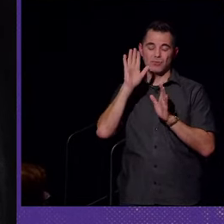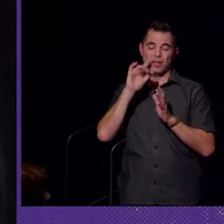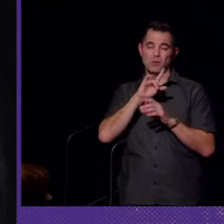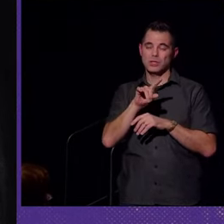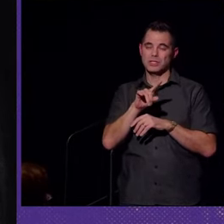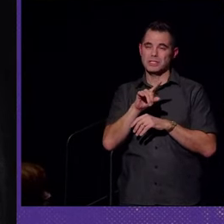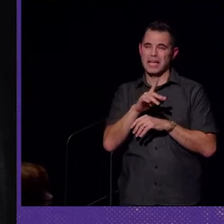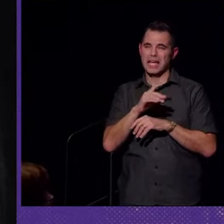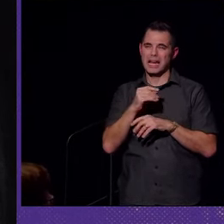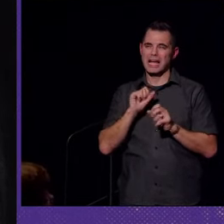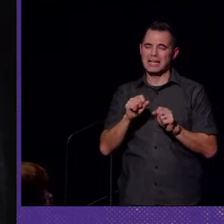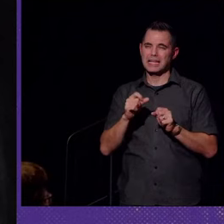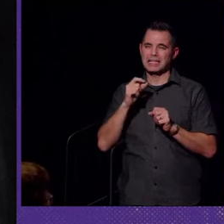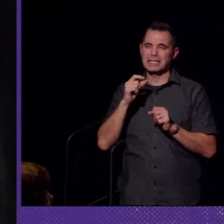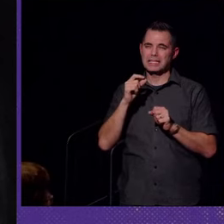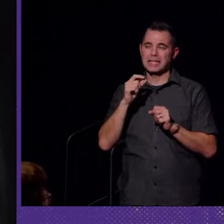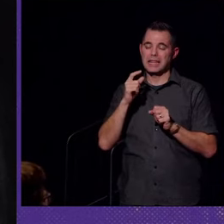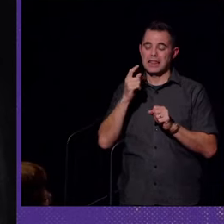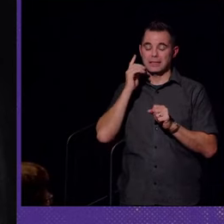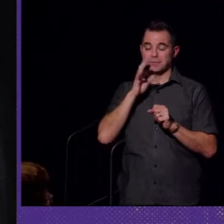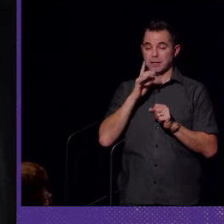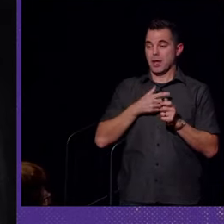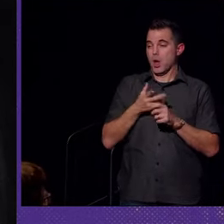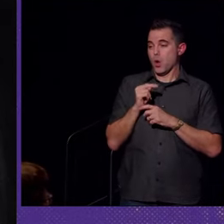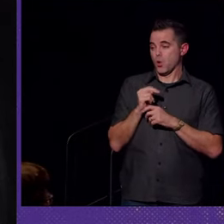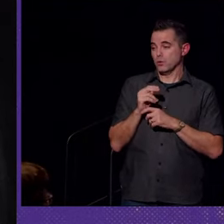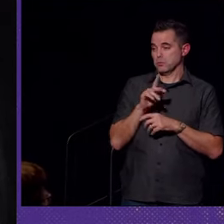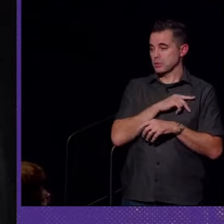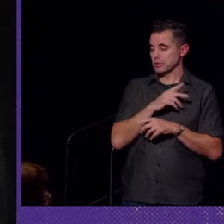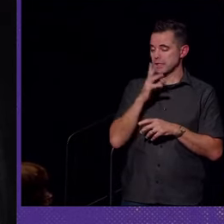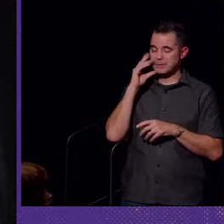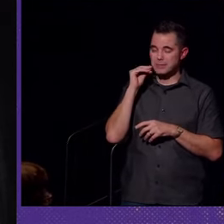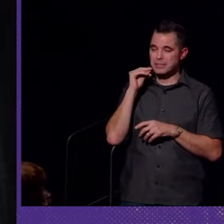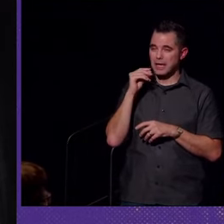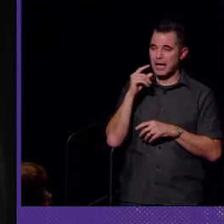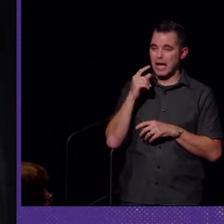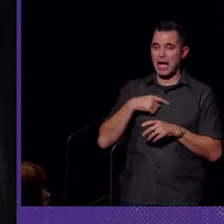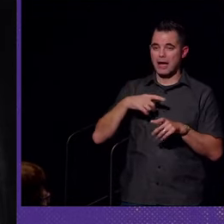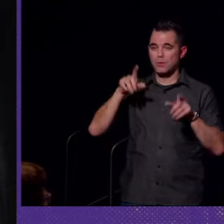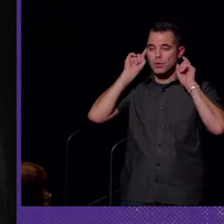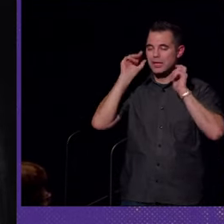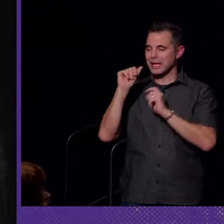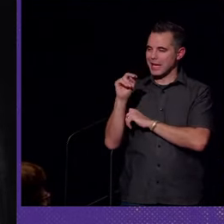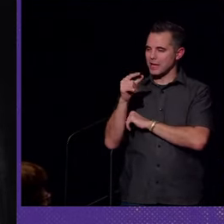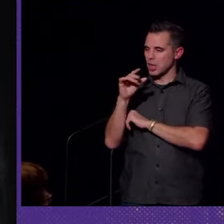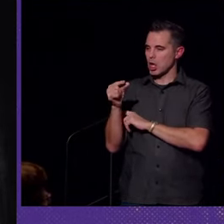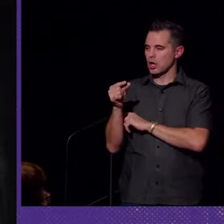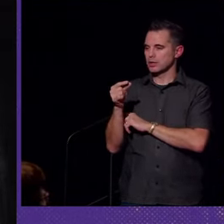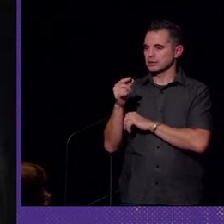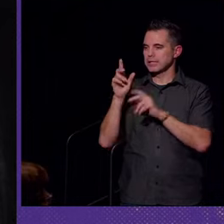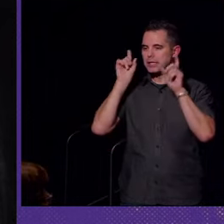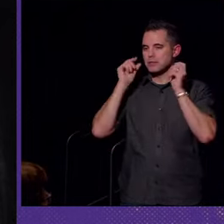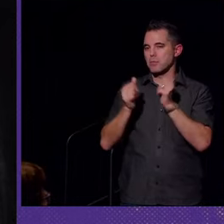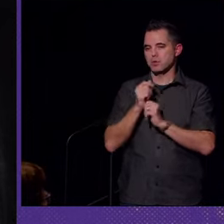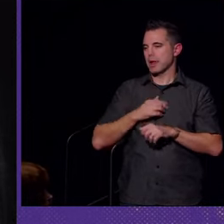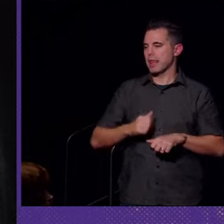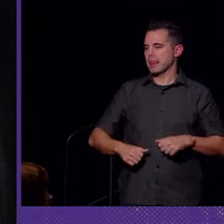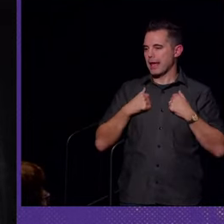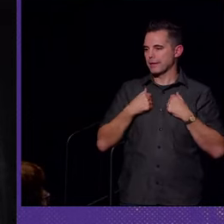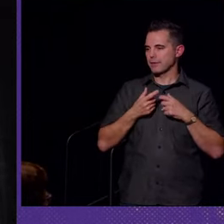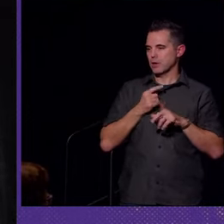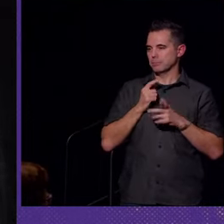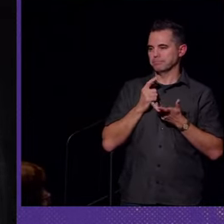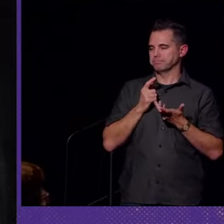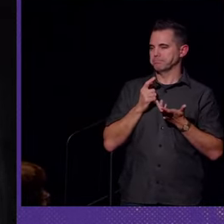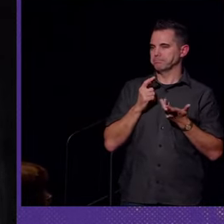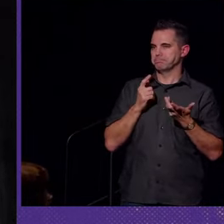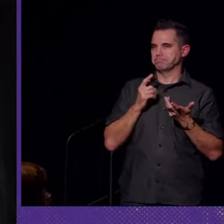And I can speak to my own personal experience, um, I wore analog hearing aids for most of my life. From, like,